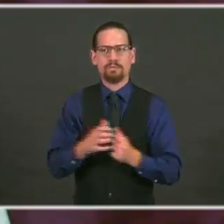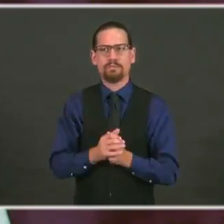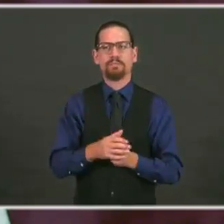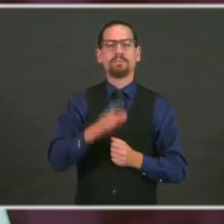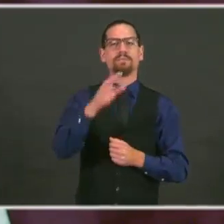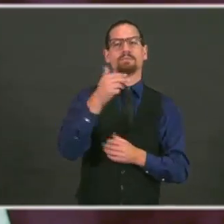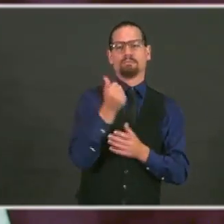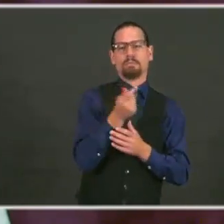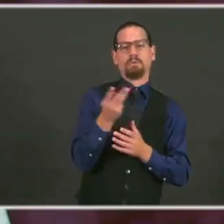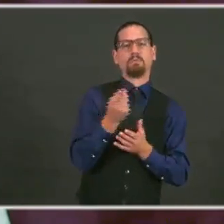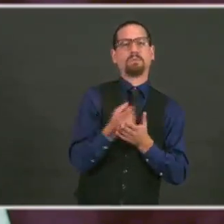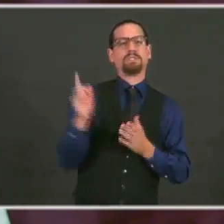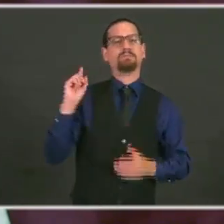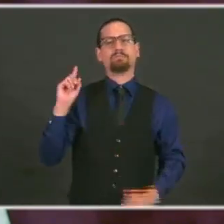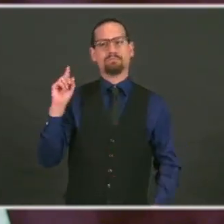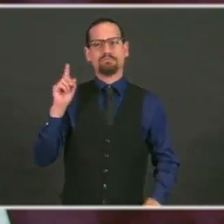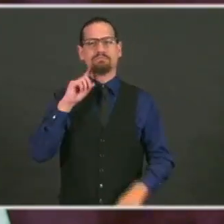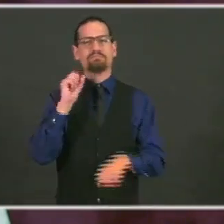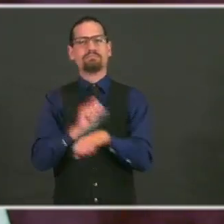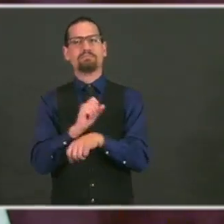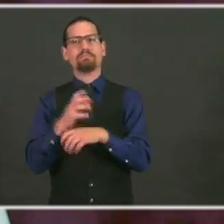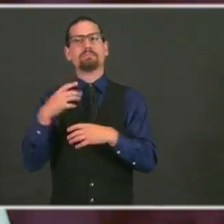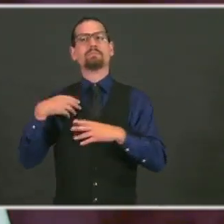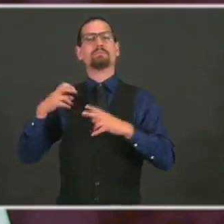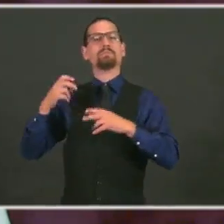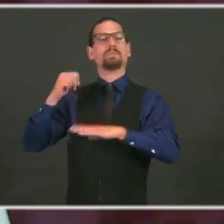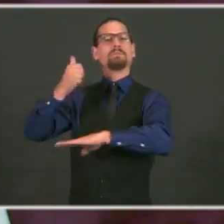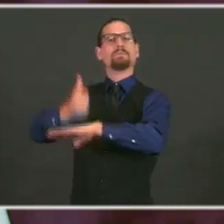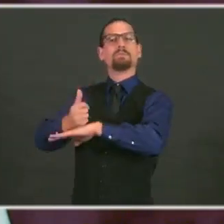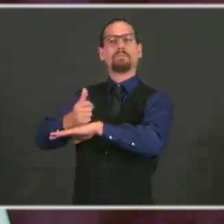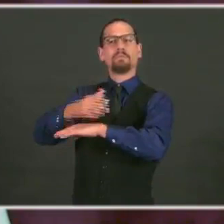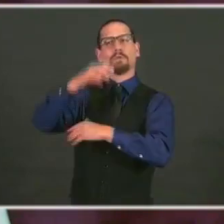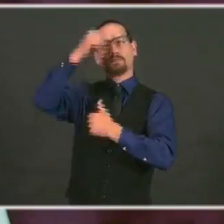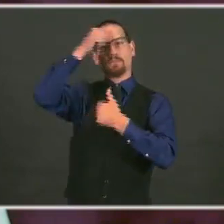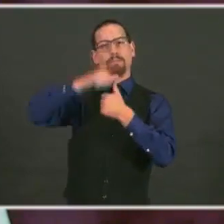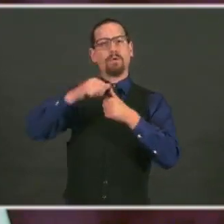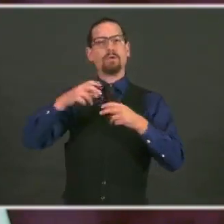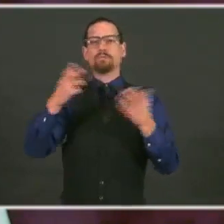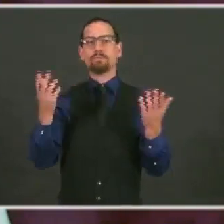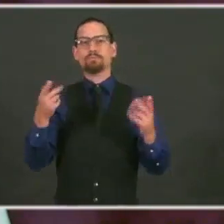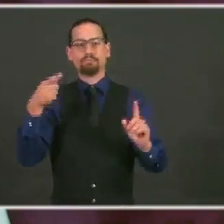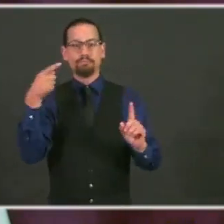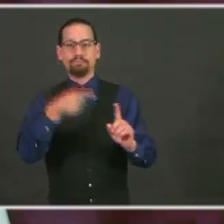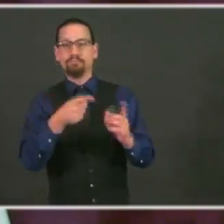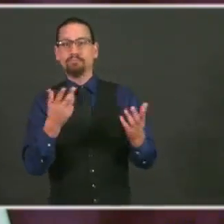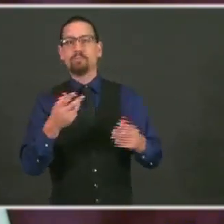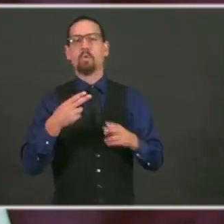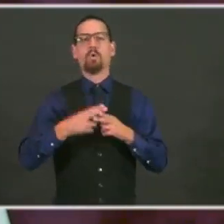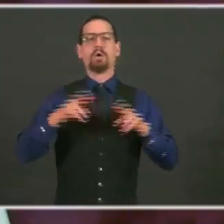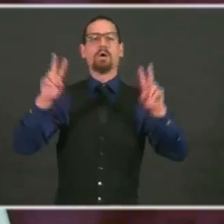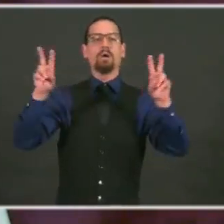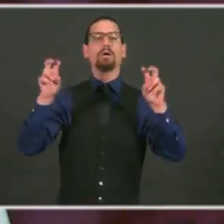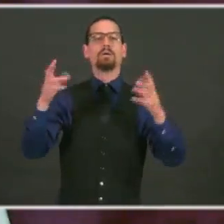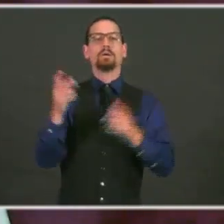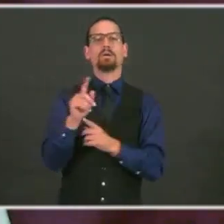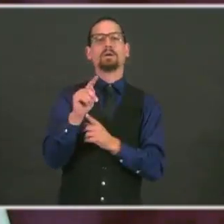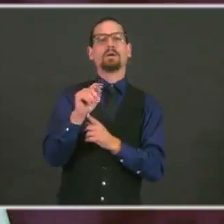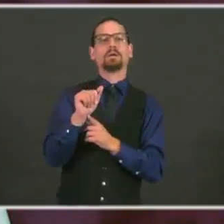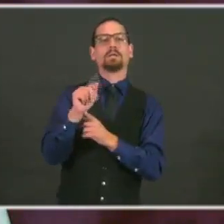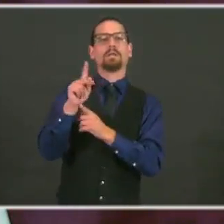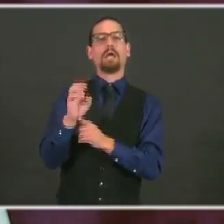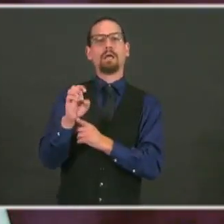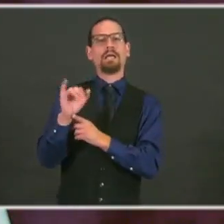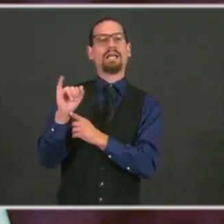we launched the Take It Outside campaign. It's a new initiative to make it easier for businesses to move their activities